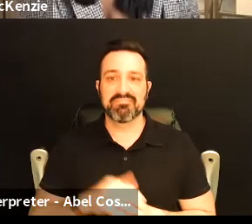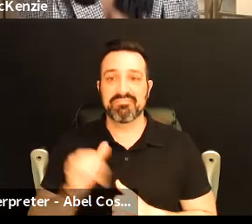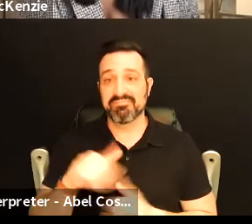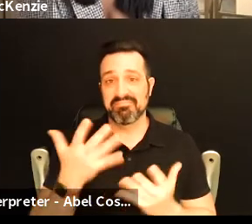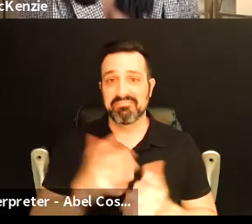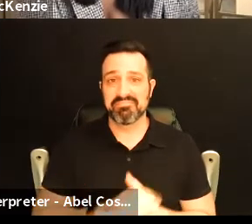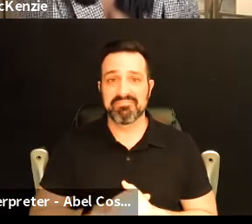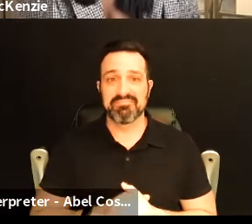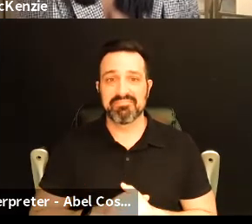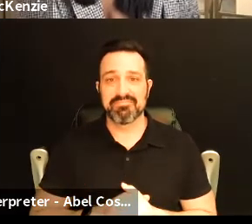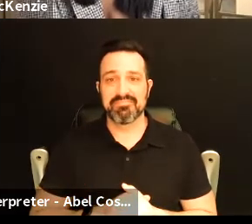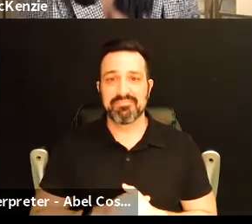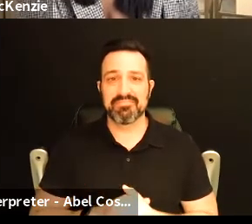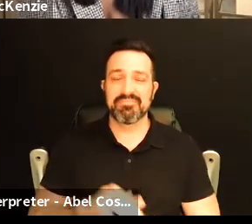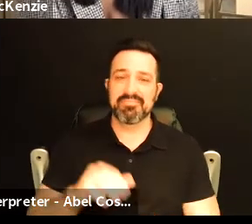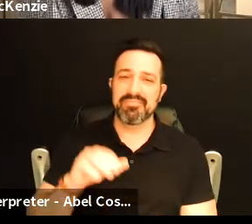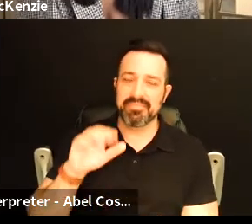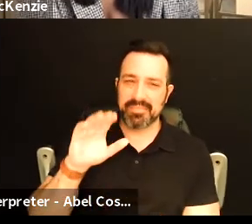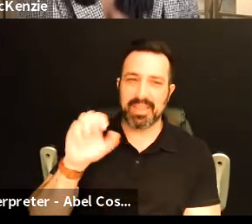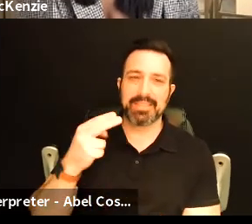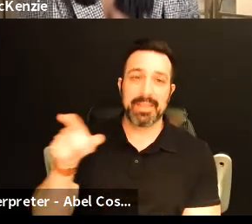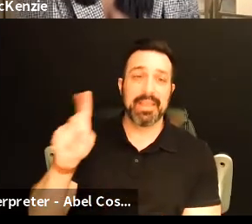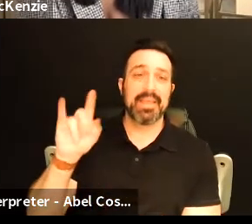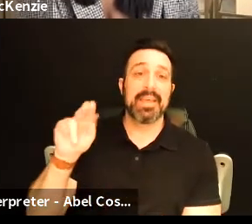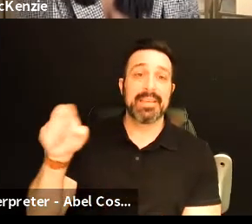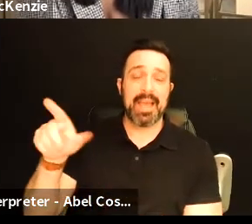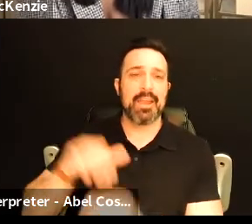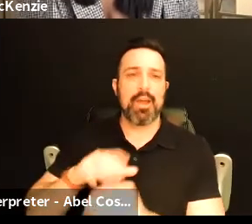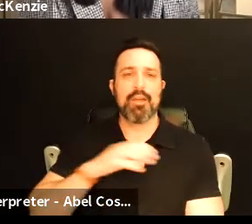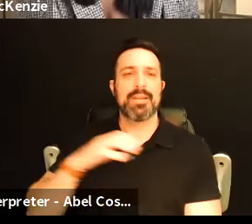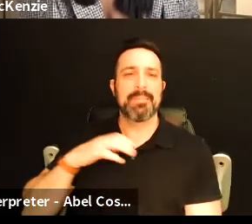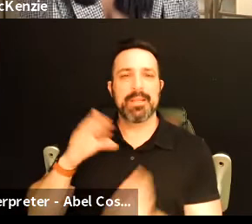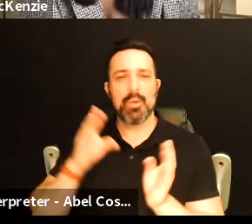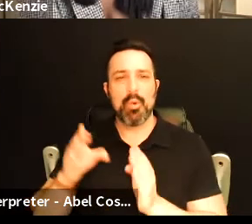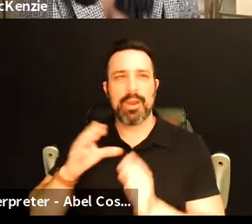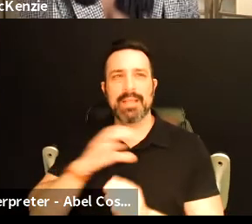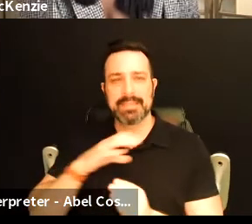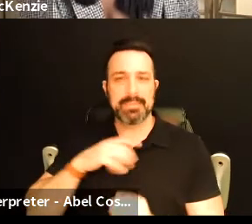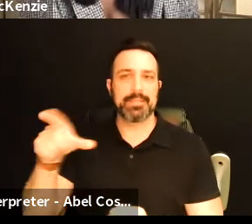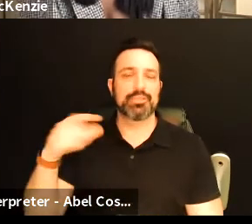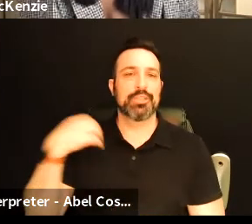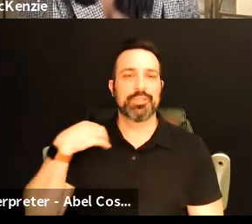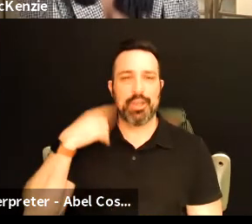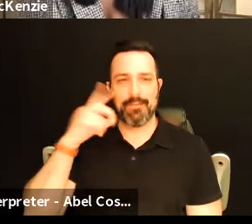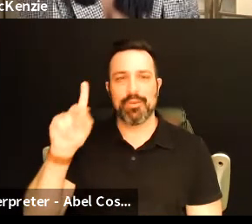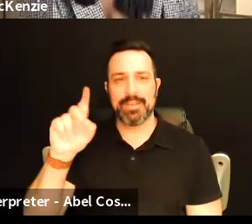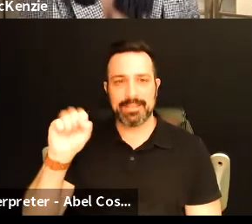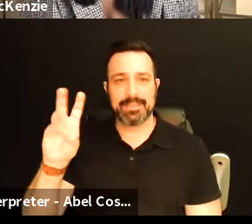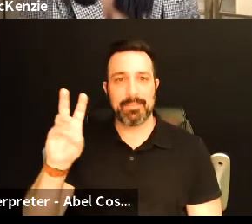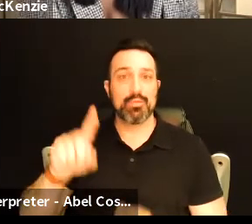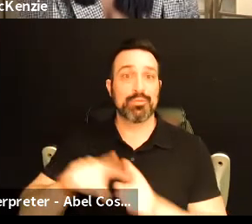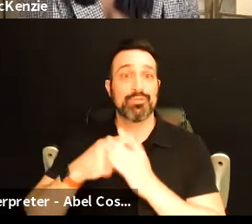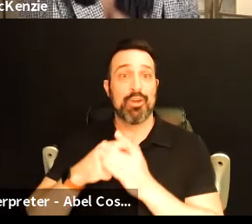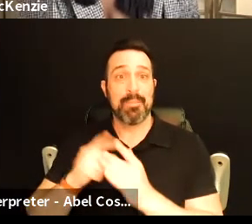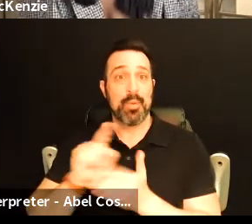That's great and Diane is also on the committee the organizing committee and as a chair for DSW startup week